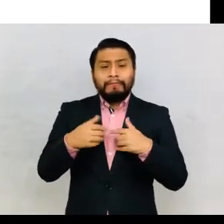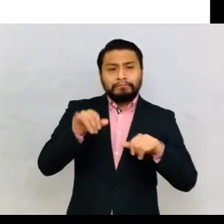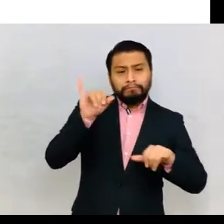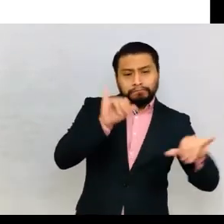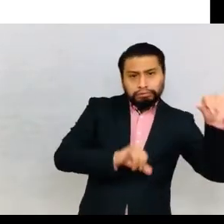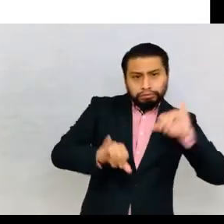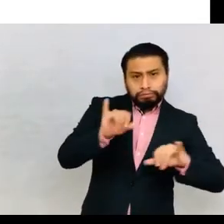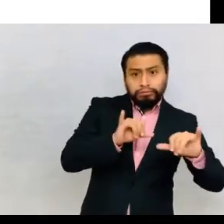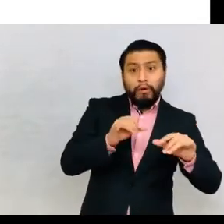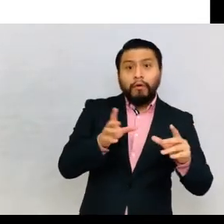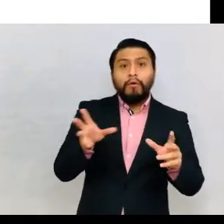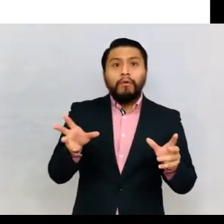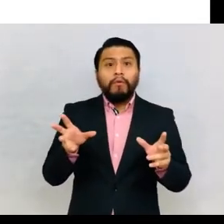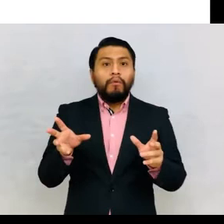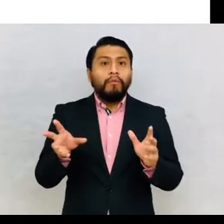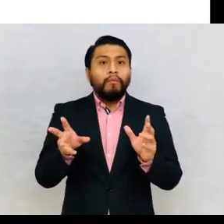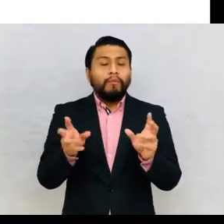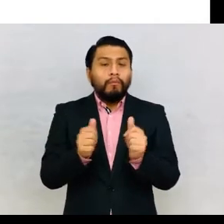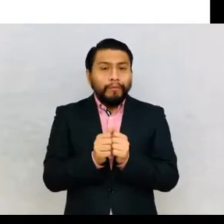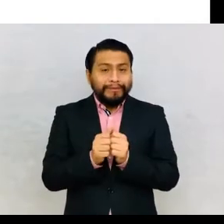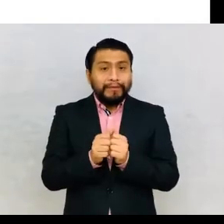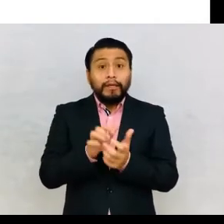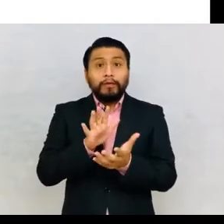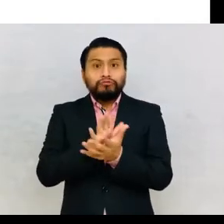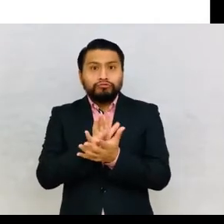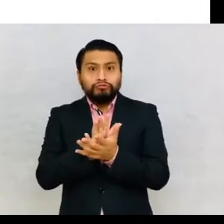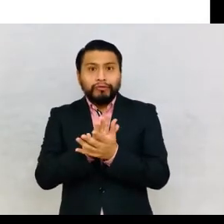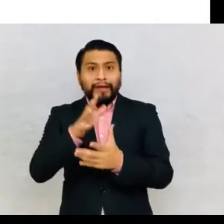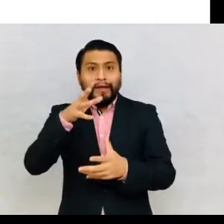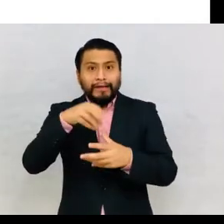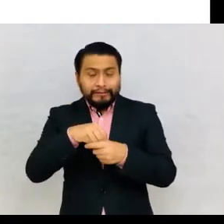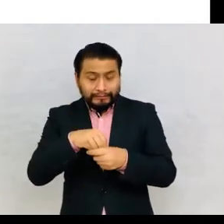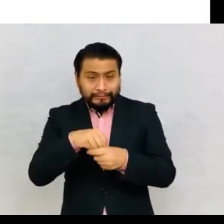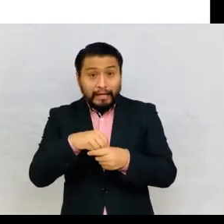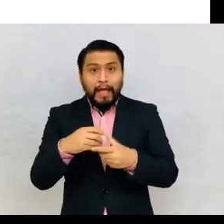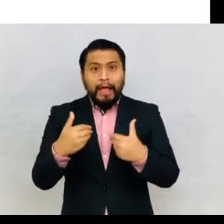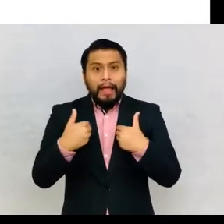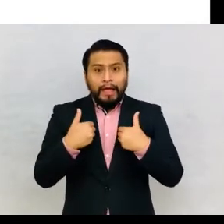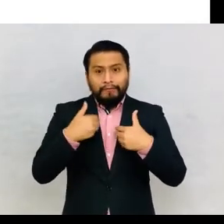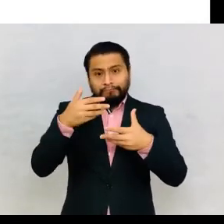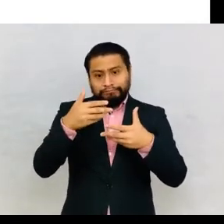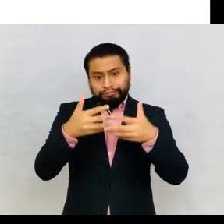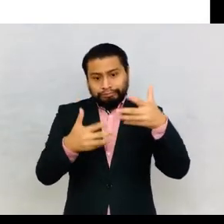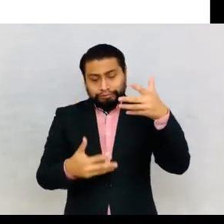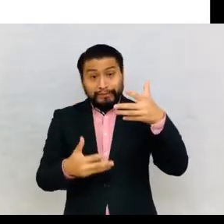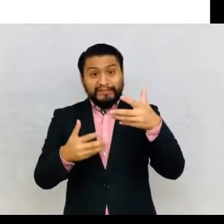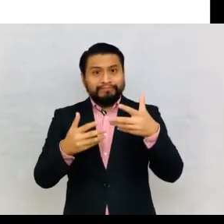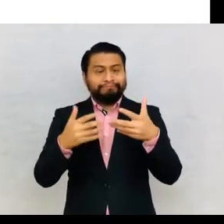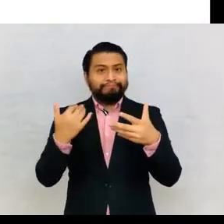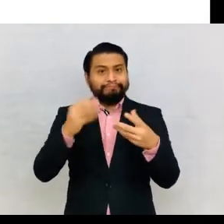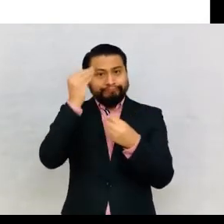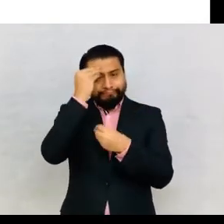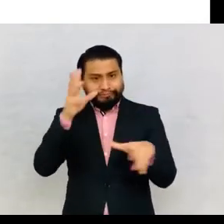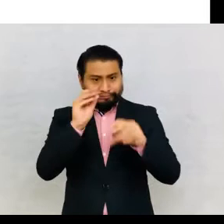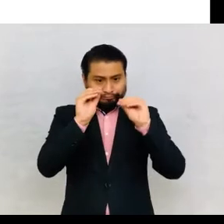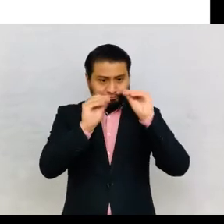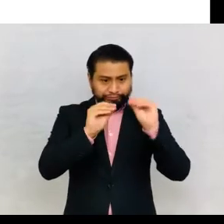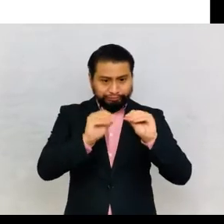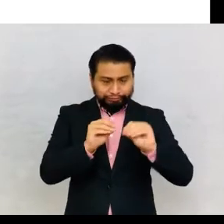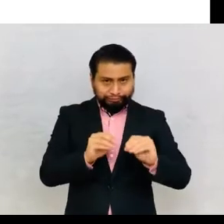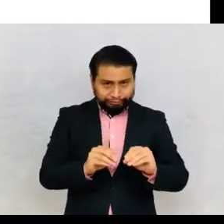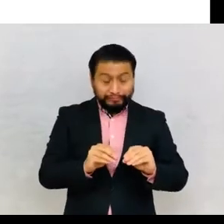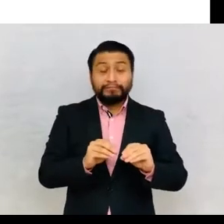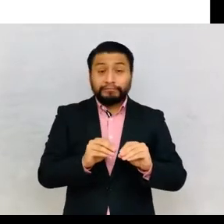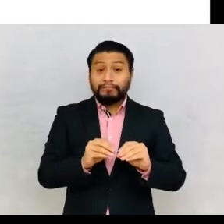laboratories and the schools were materialized in tests and a series of forms or records, hybrid products of the classroom and the